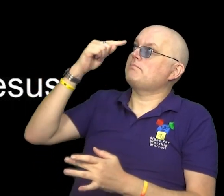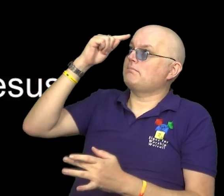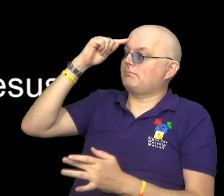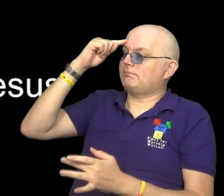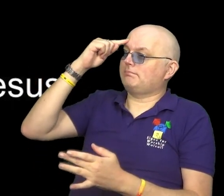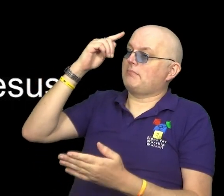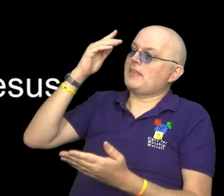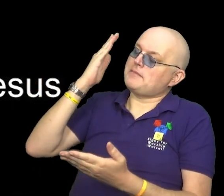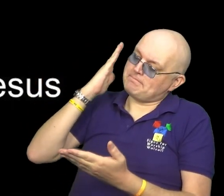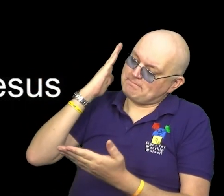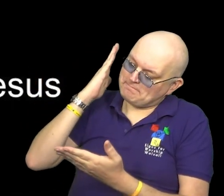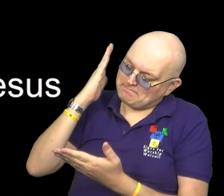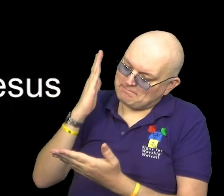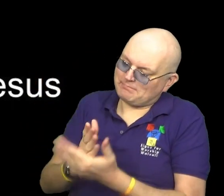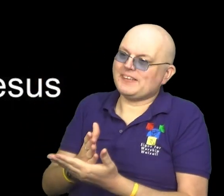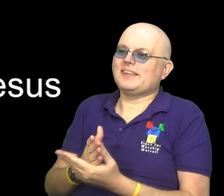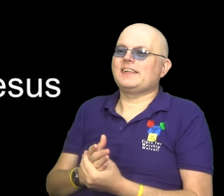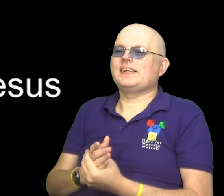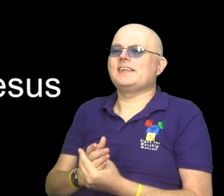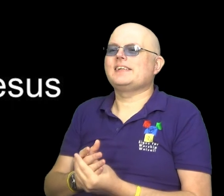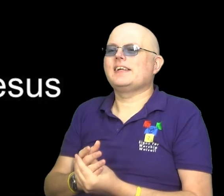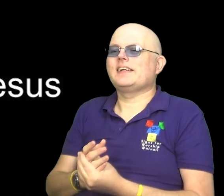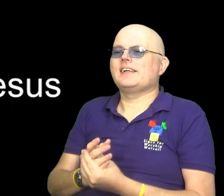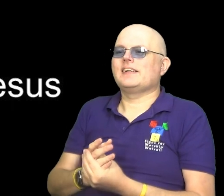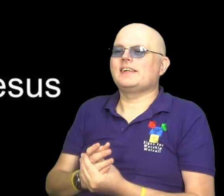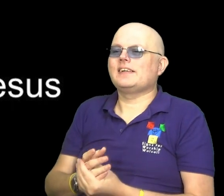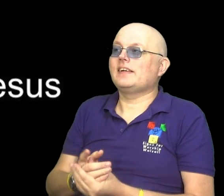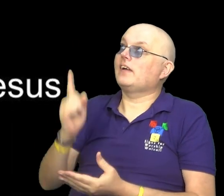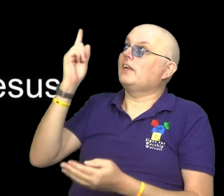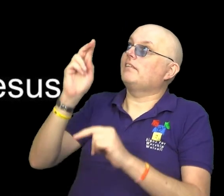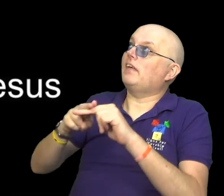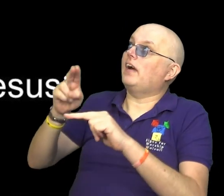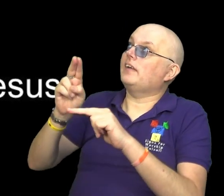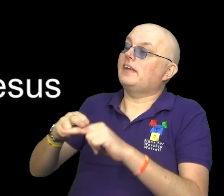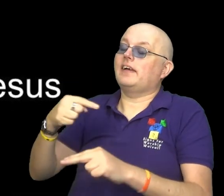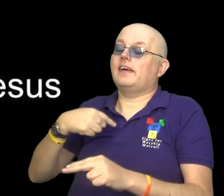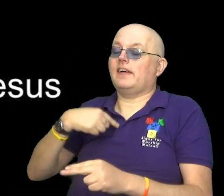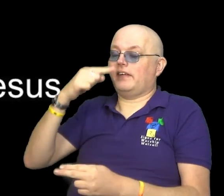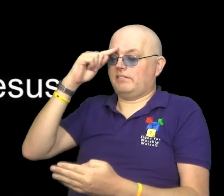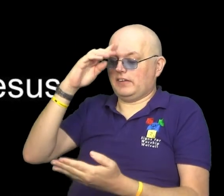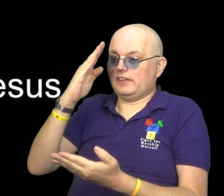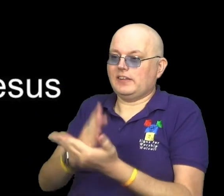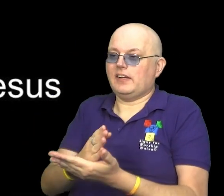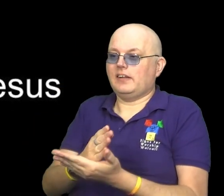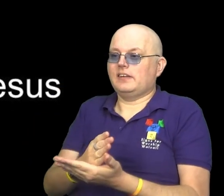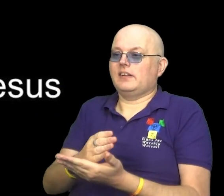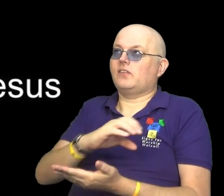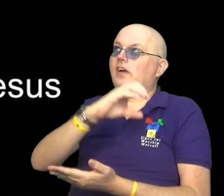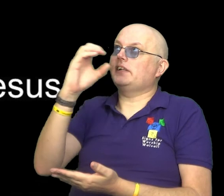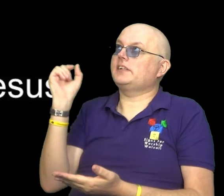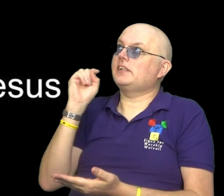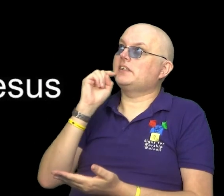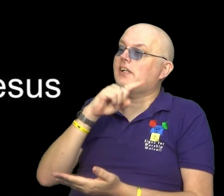in Christ